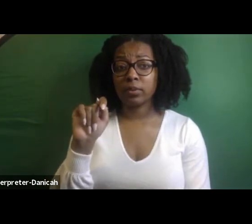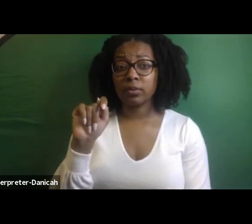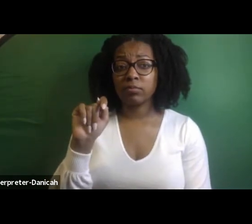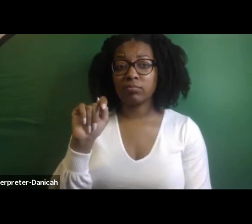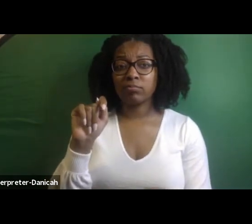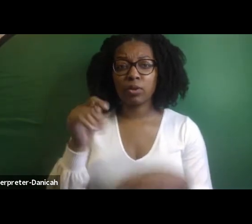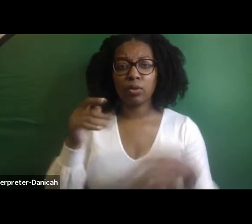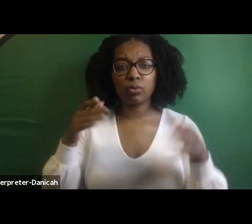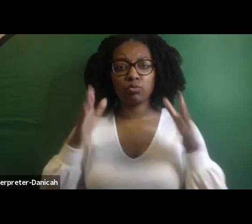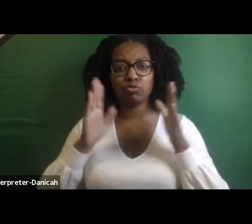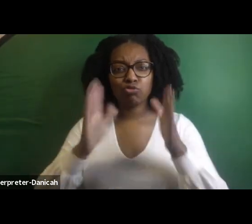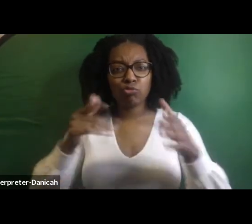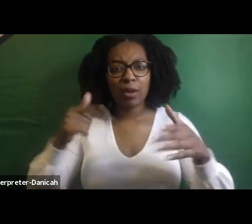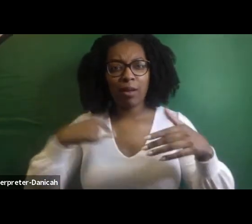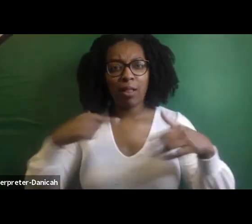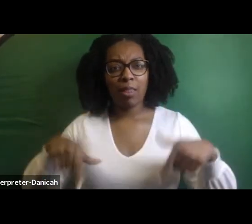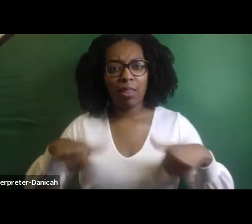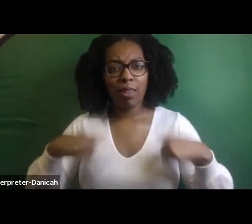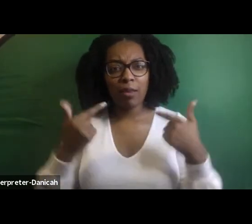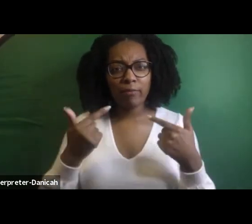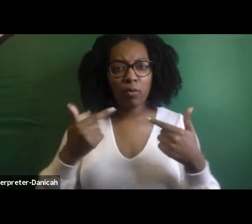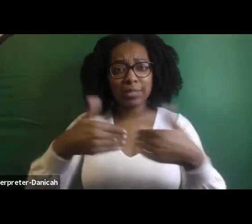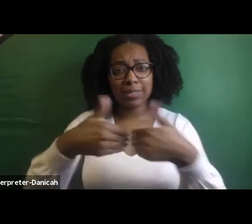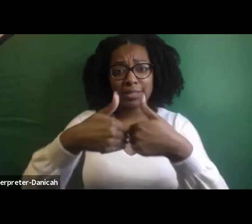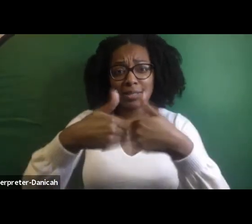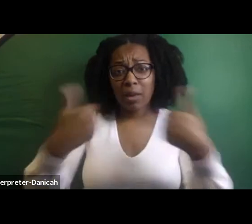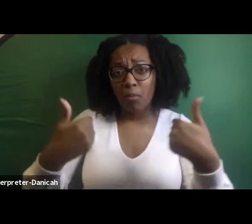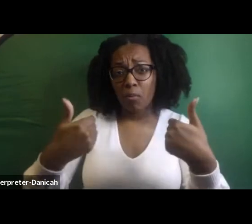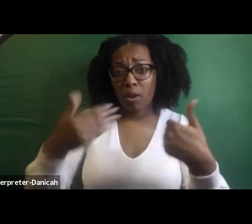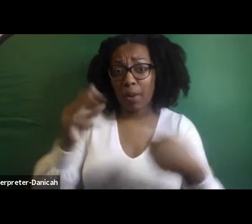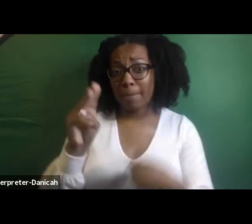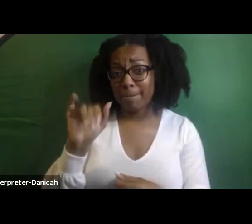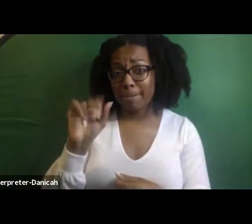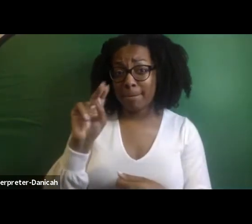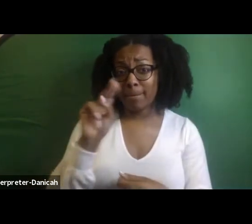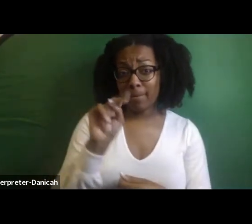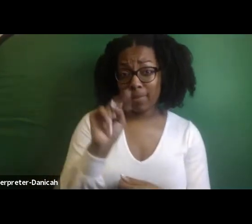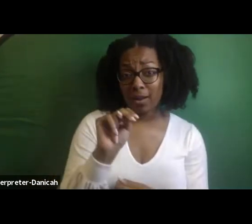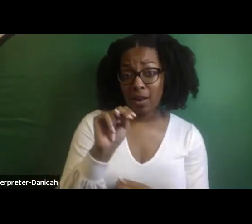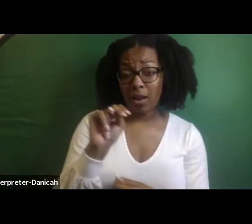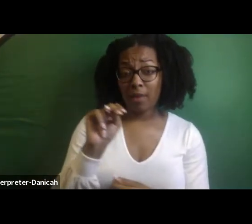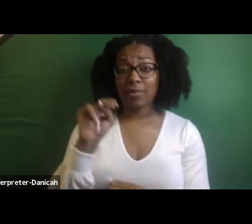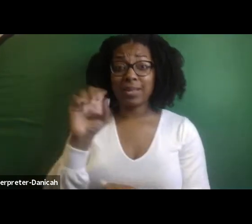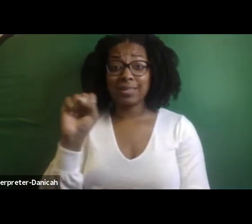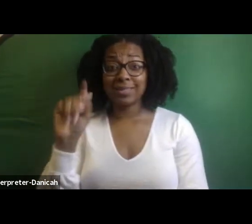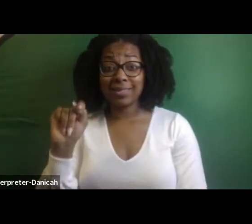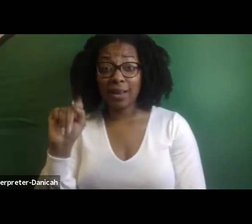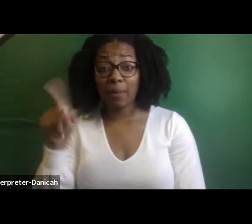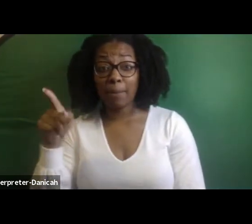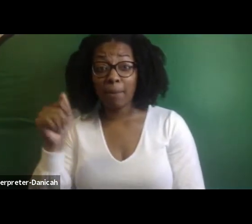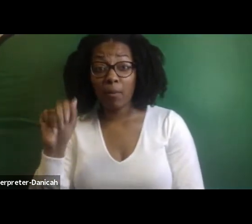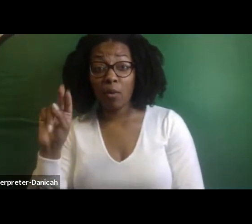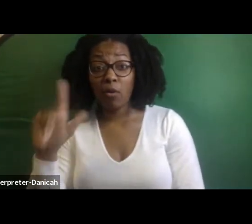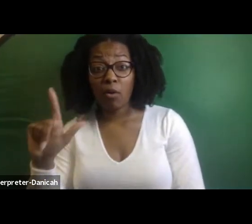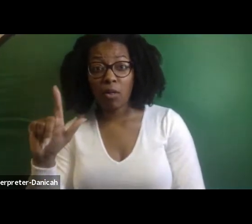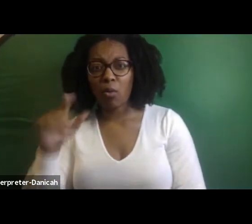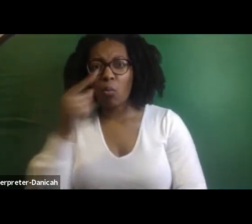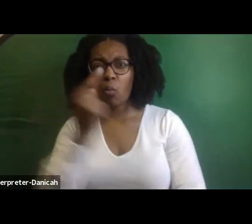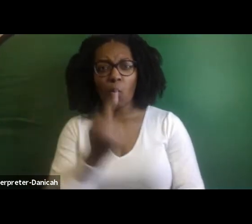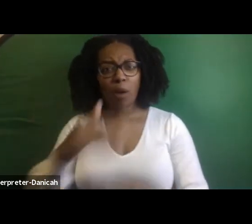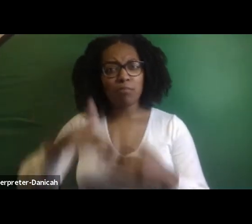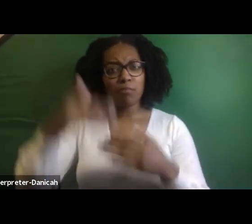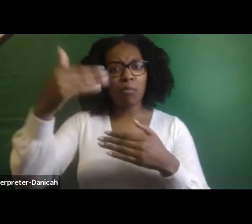street that separates me from Minneapolis in St. Paul. So, if I cross that street, like less than a block away,